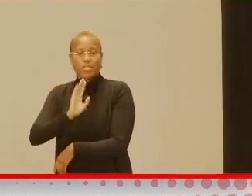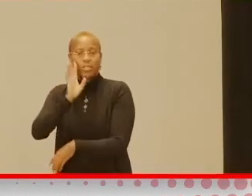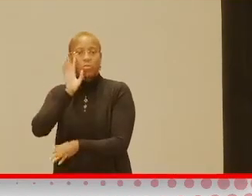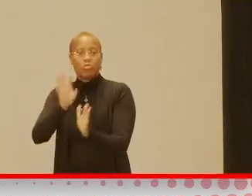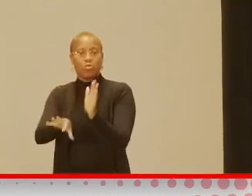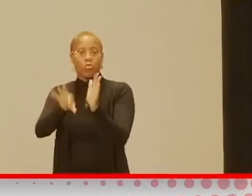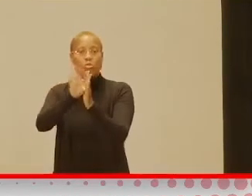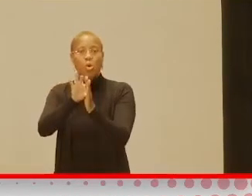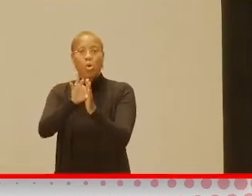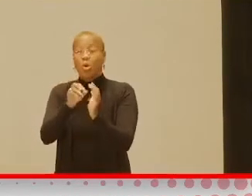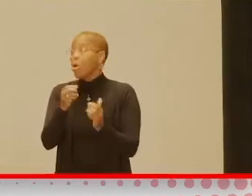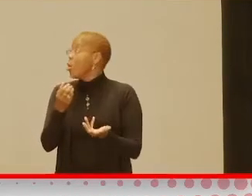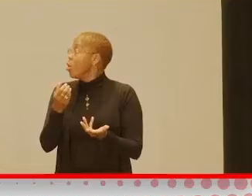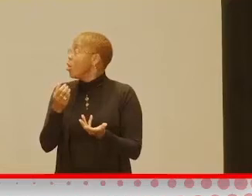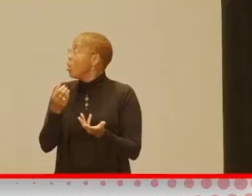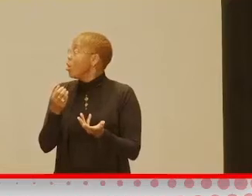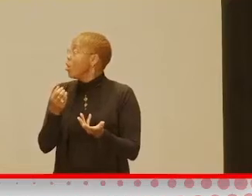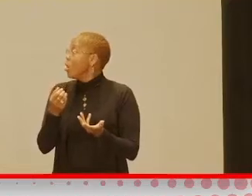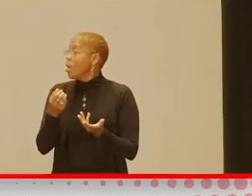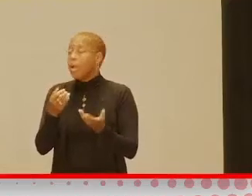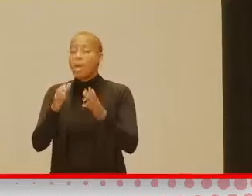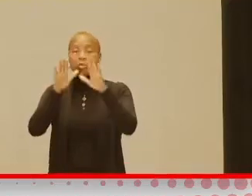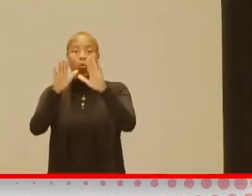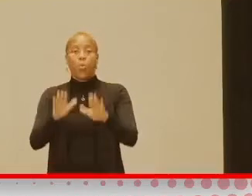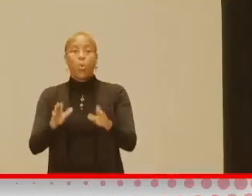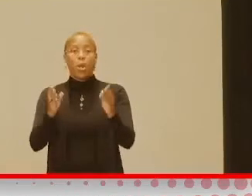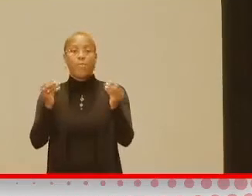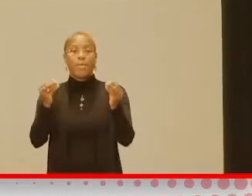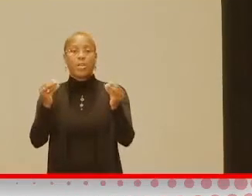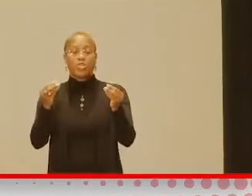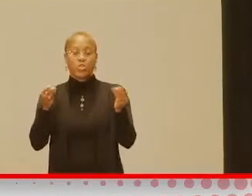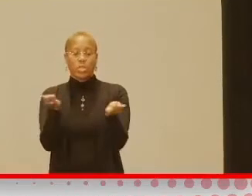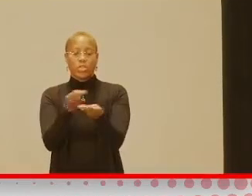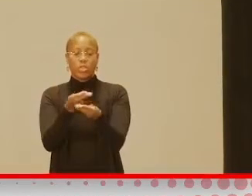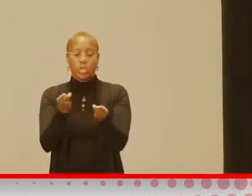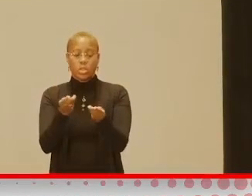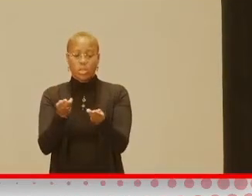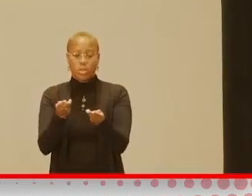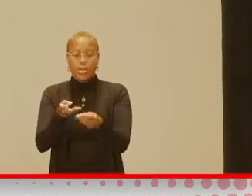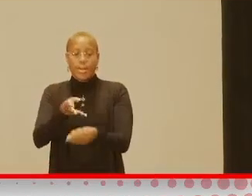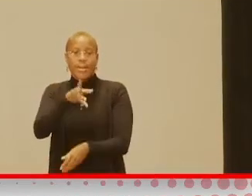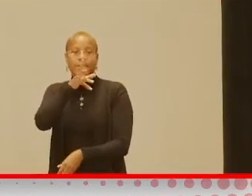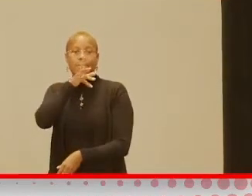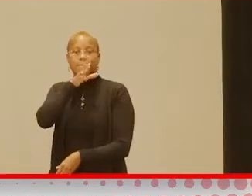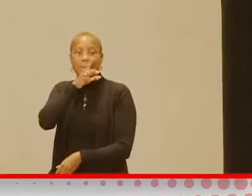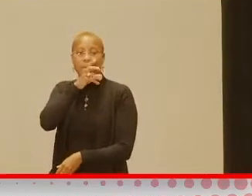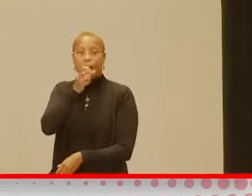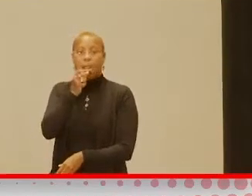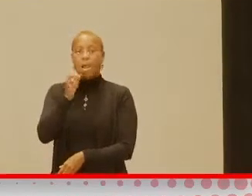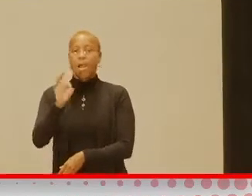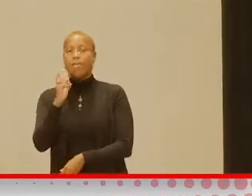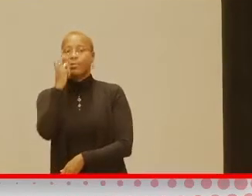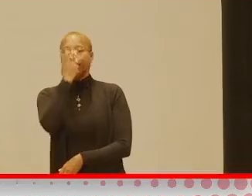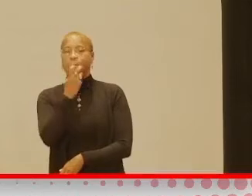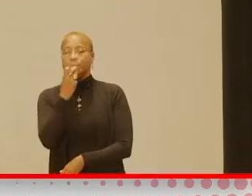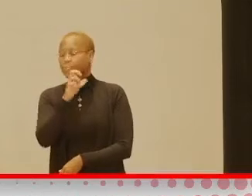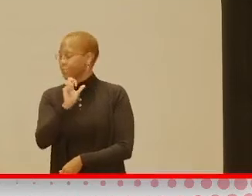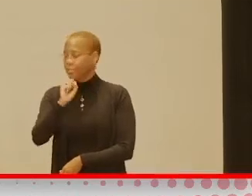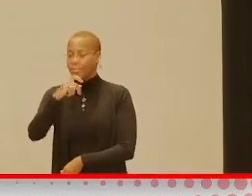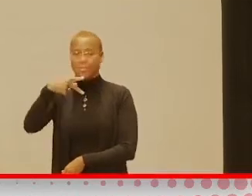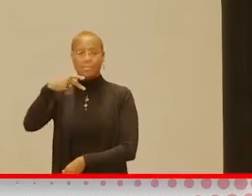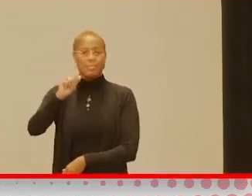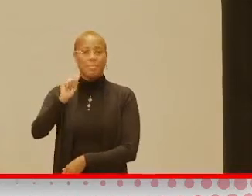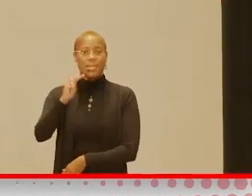A great materials exchange resource is this speakingofspeech.com website.